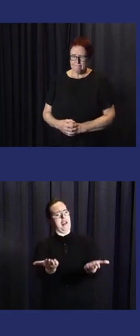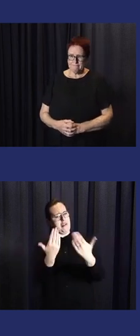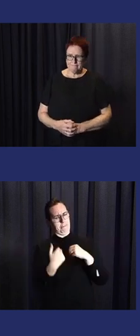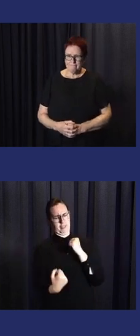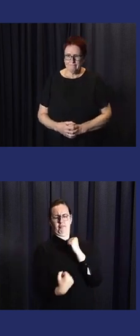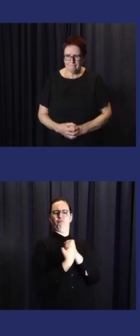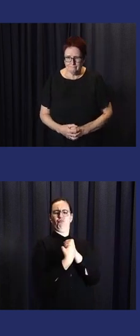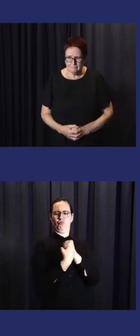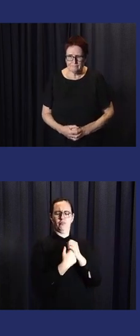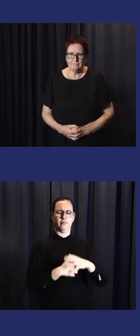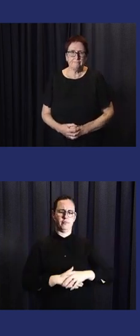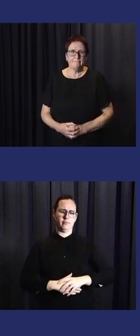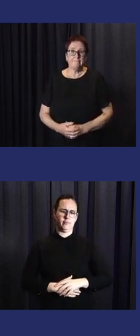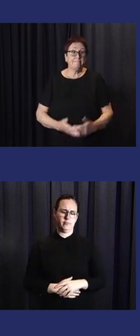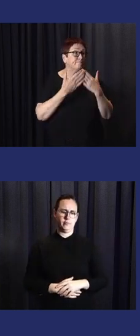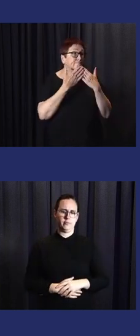us.